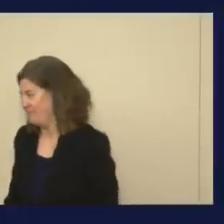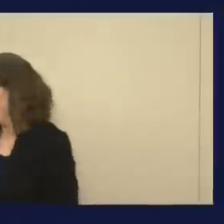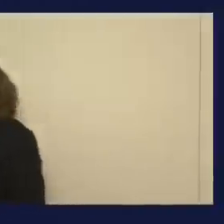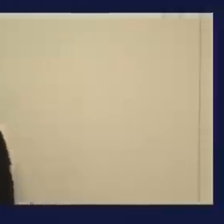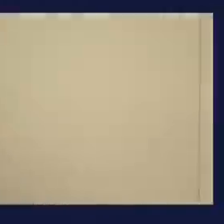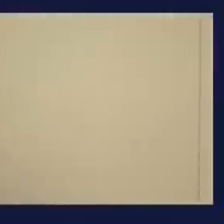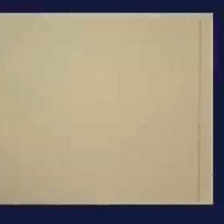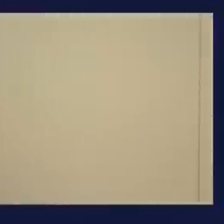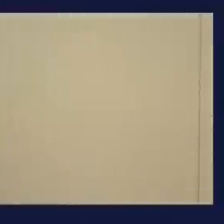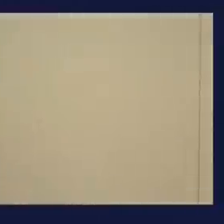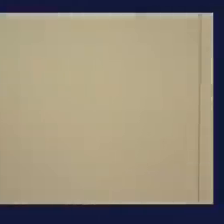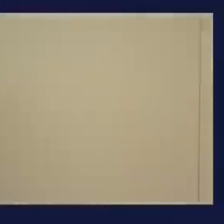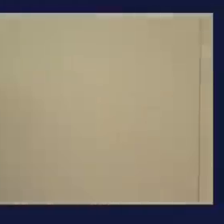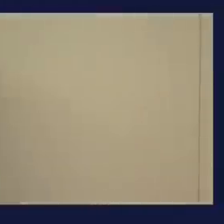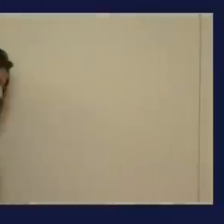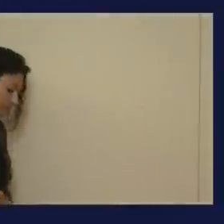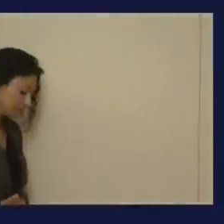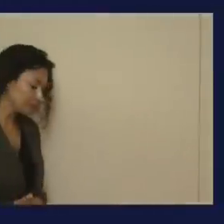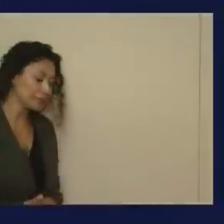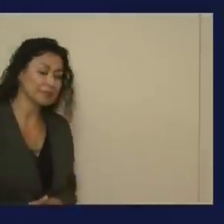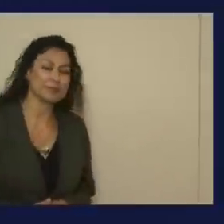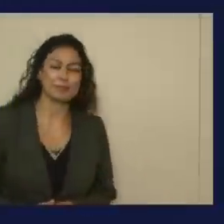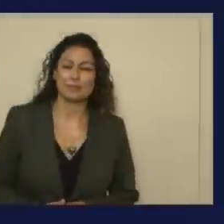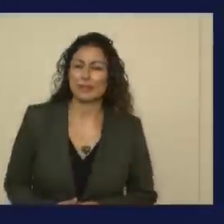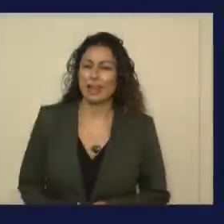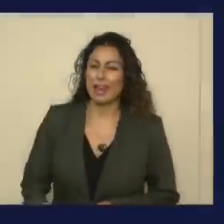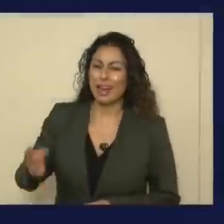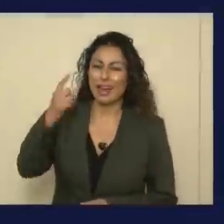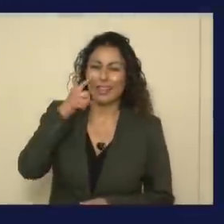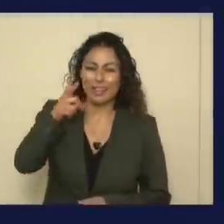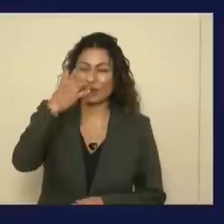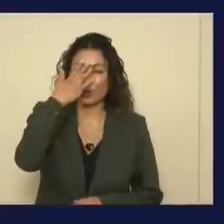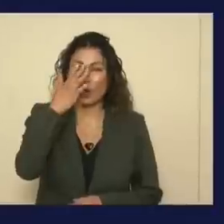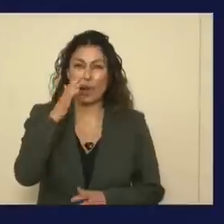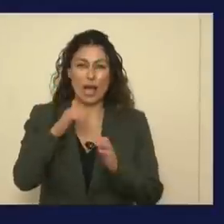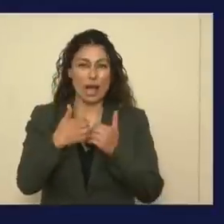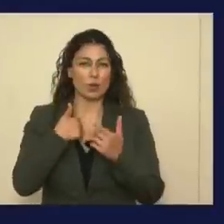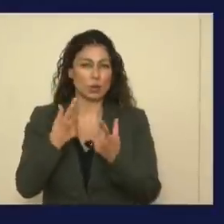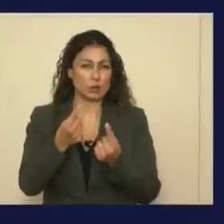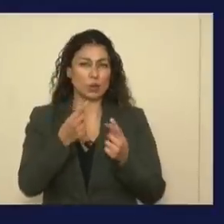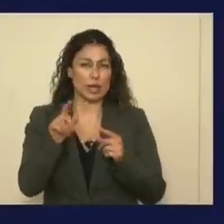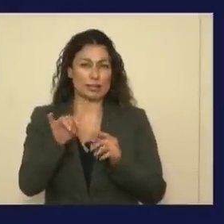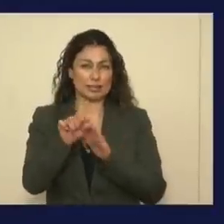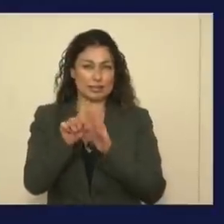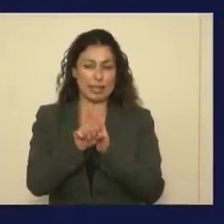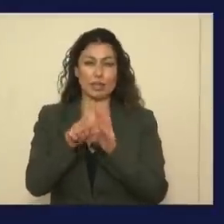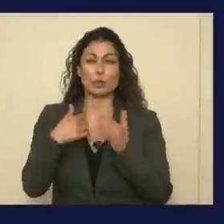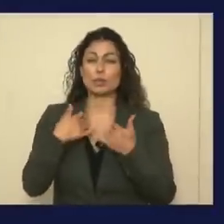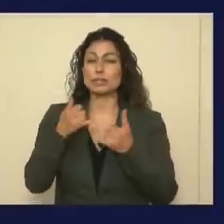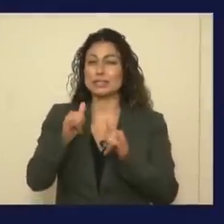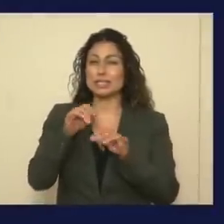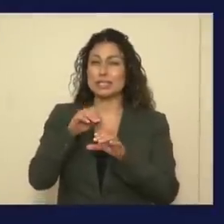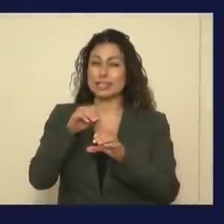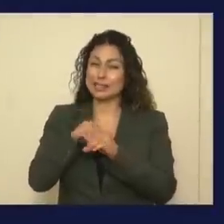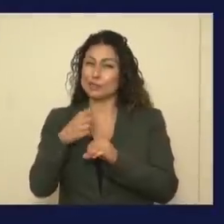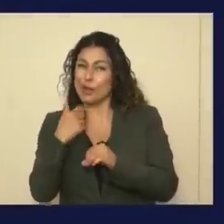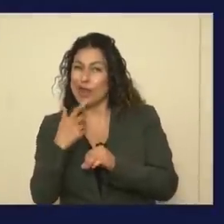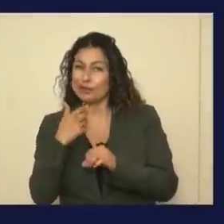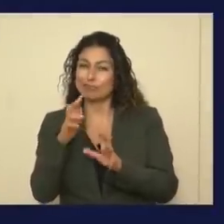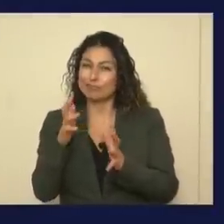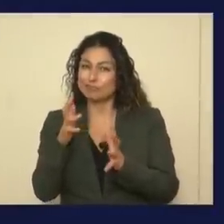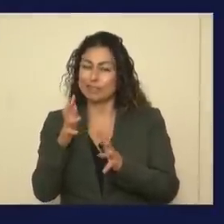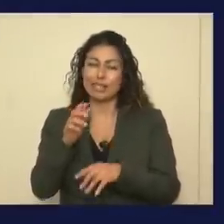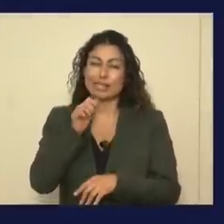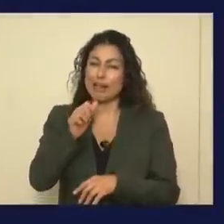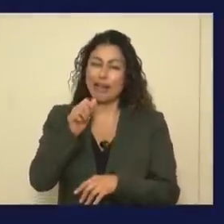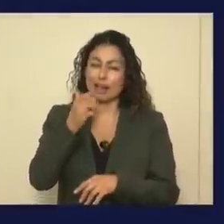All right. So, I think you know where we are as a state. We're doing really well. Being still in the red category is not good enough. We